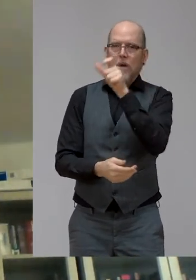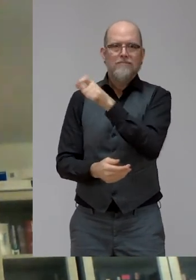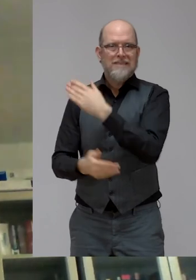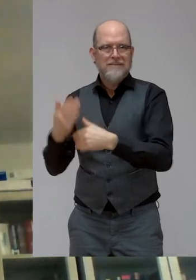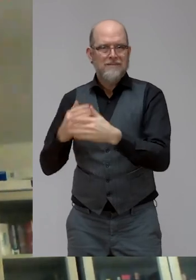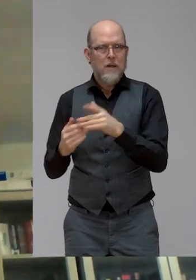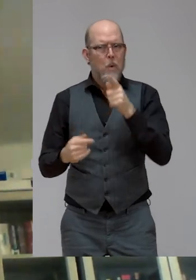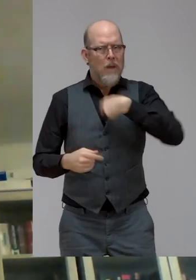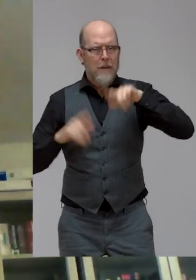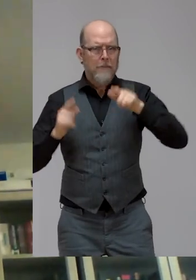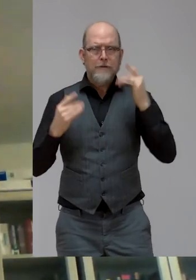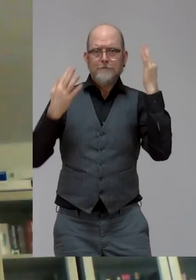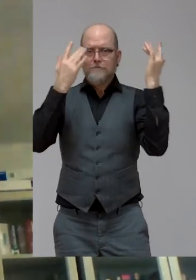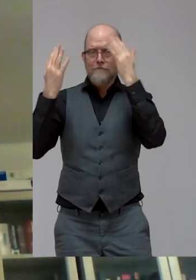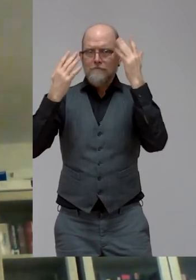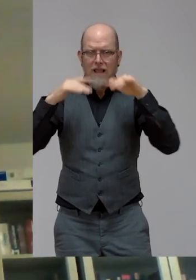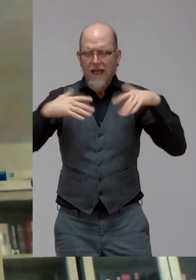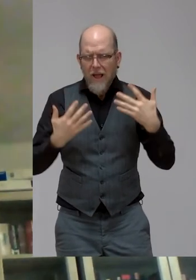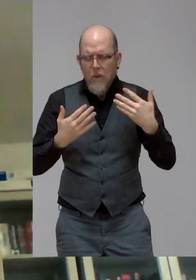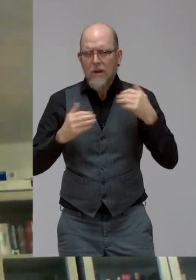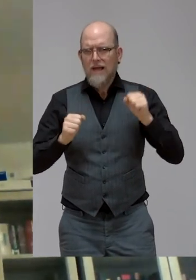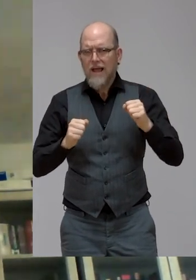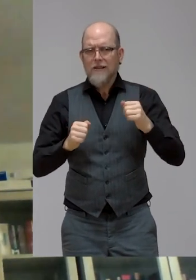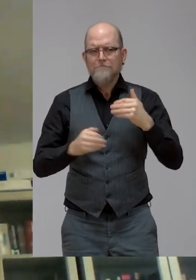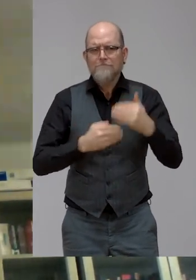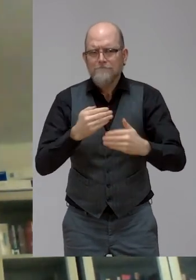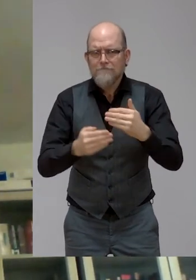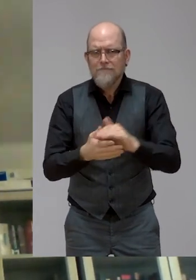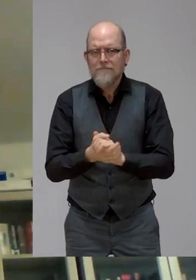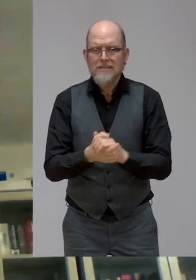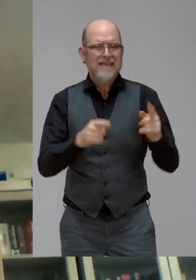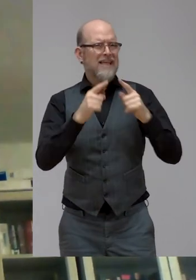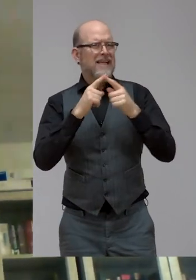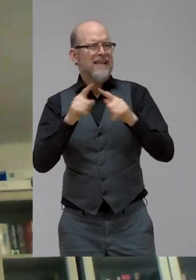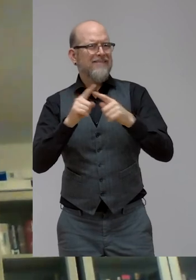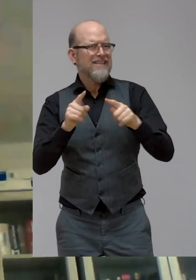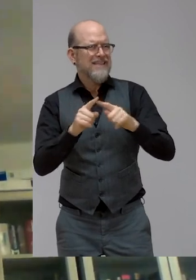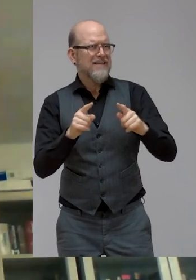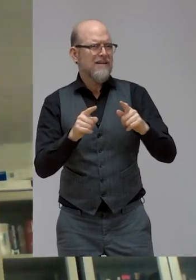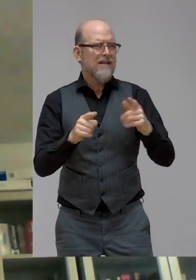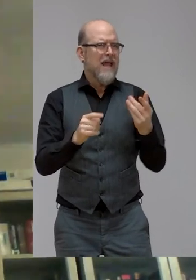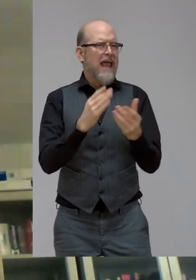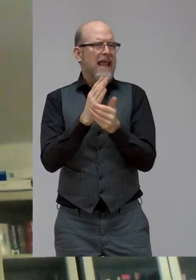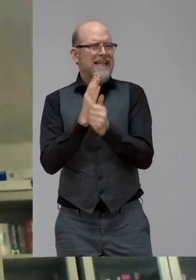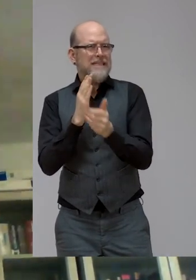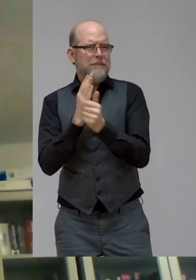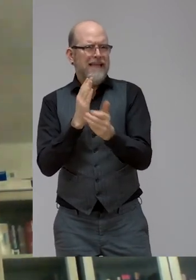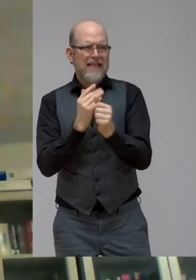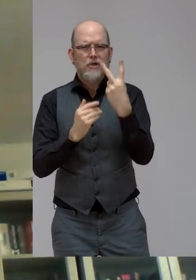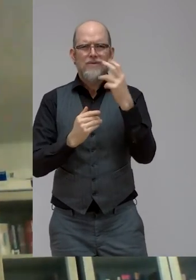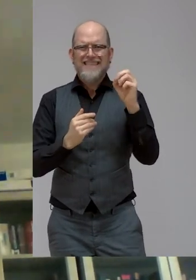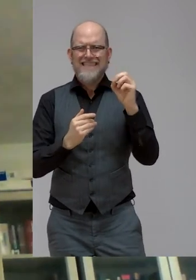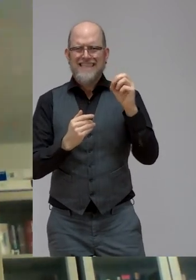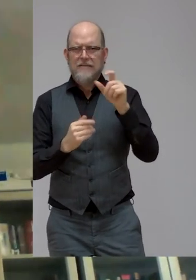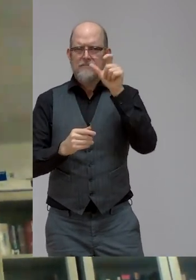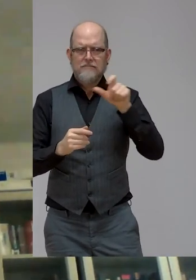publication is again a partnership approach. We have this more than 20 different experts from different organizations. So we really believe in